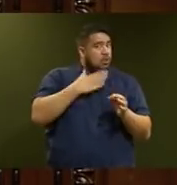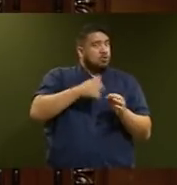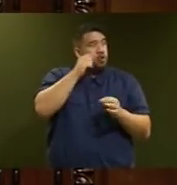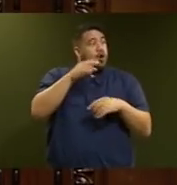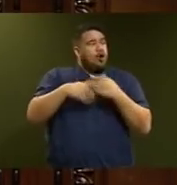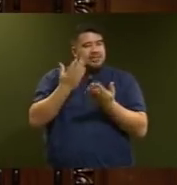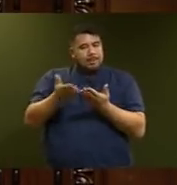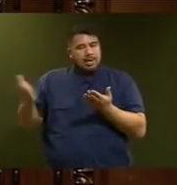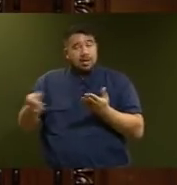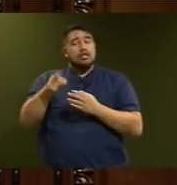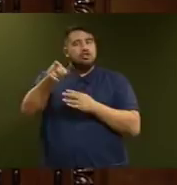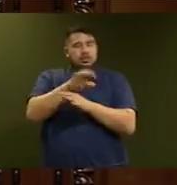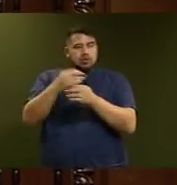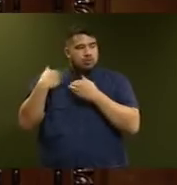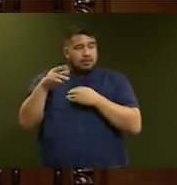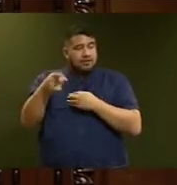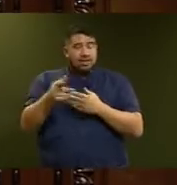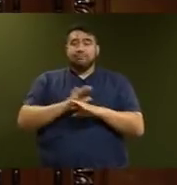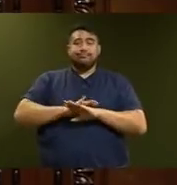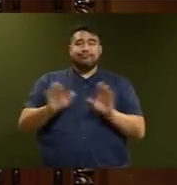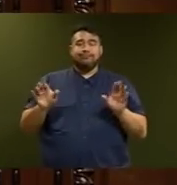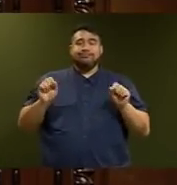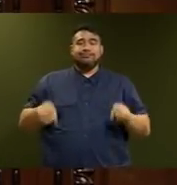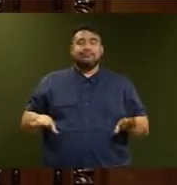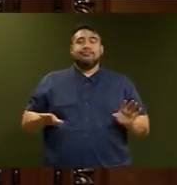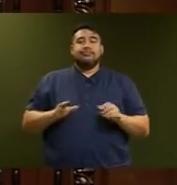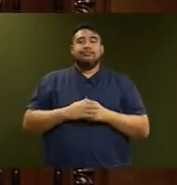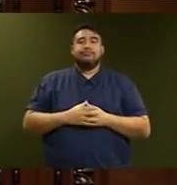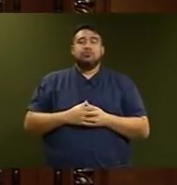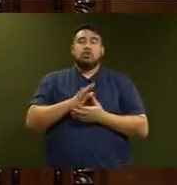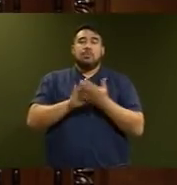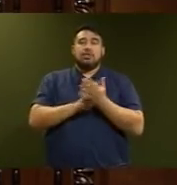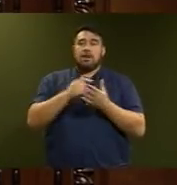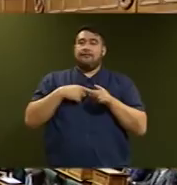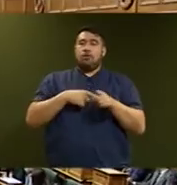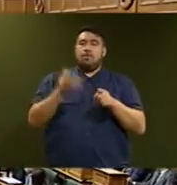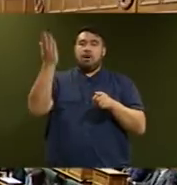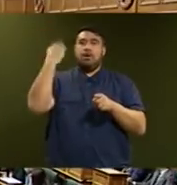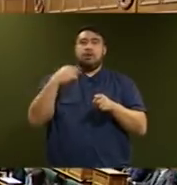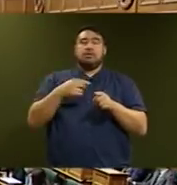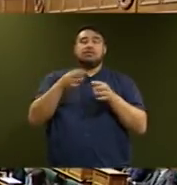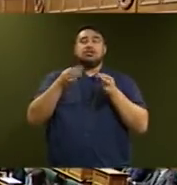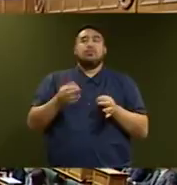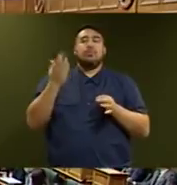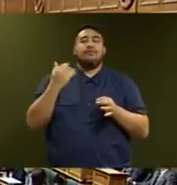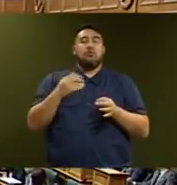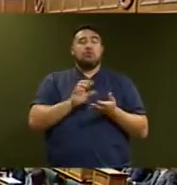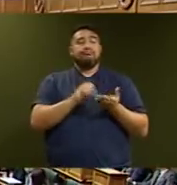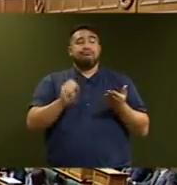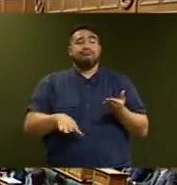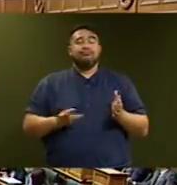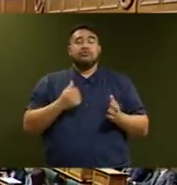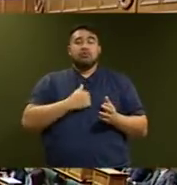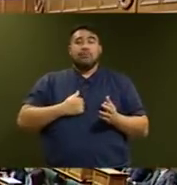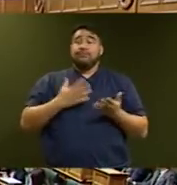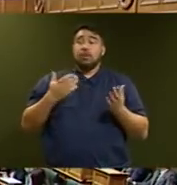bill for which the Minister has no responsibility and I reinforce my... I reiterate my decision to rule it out. Any